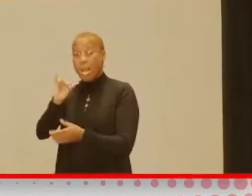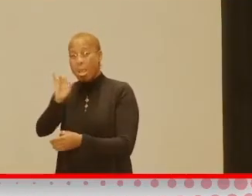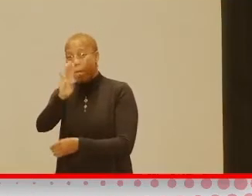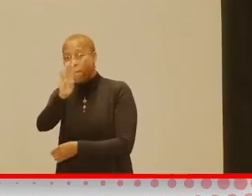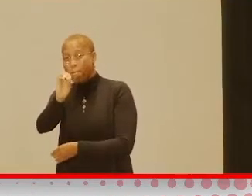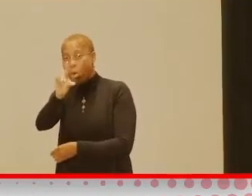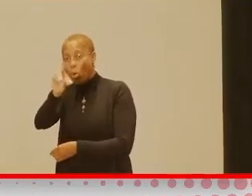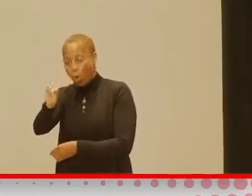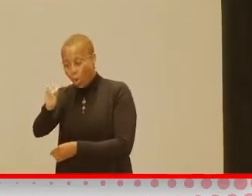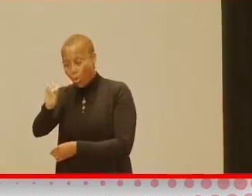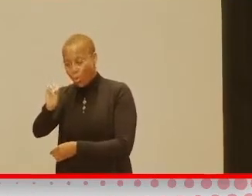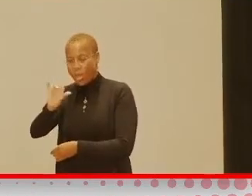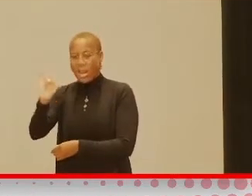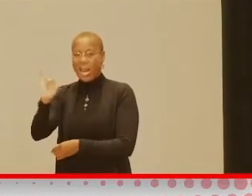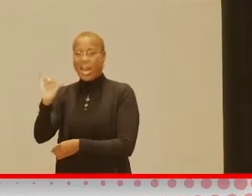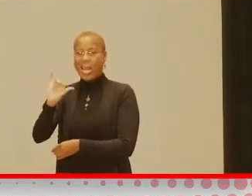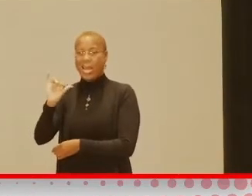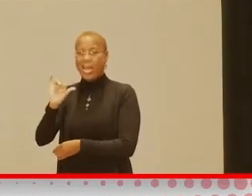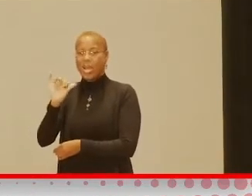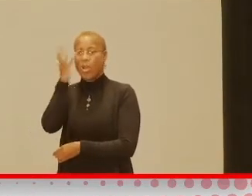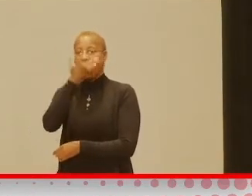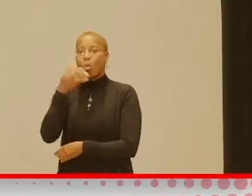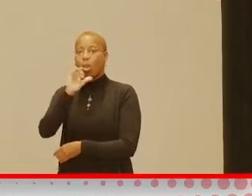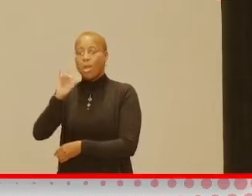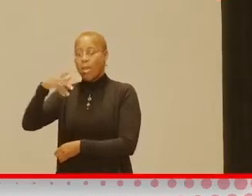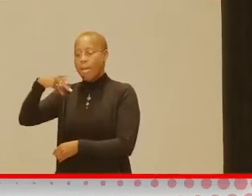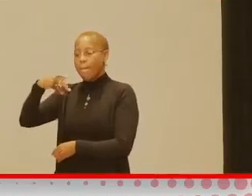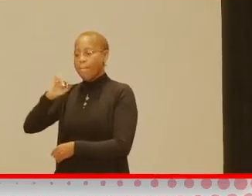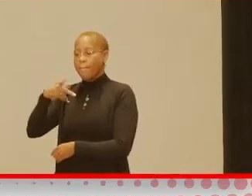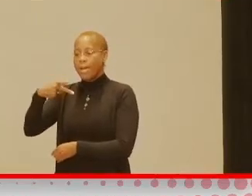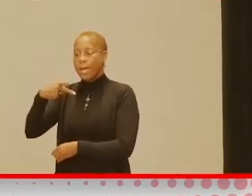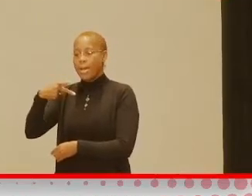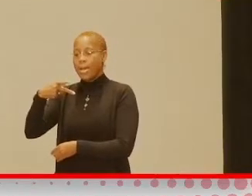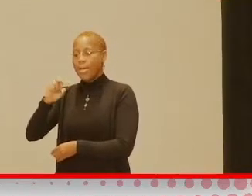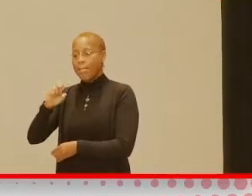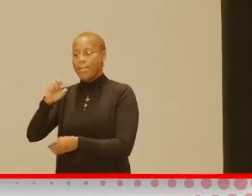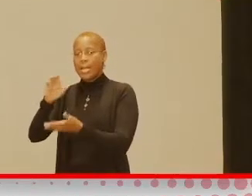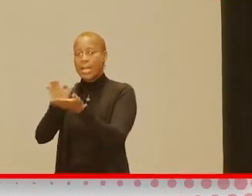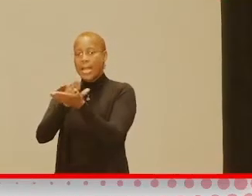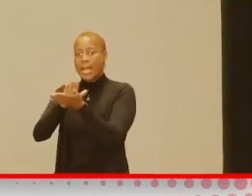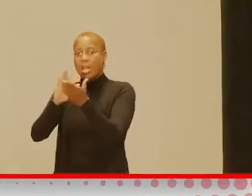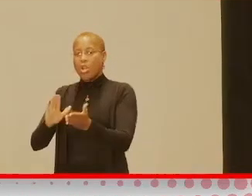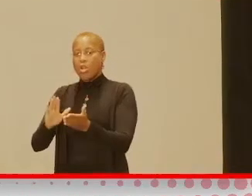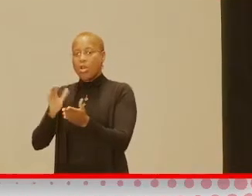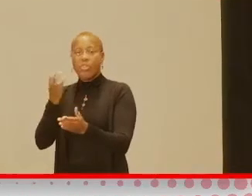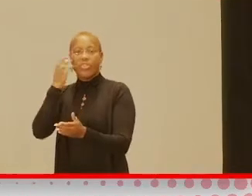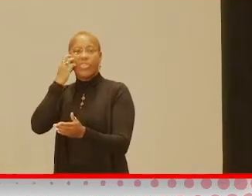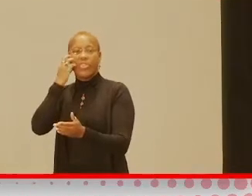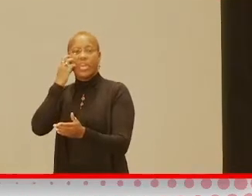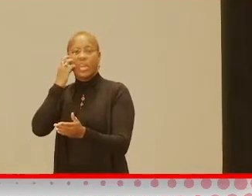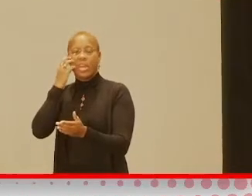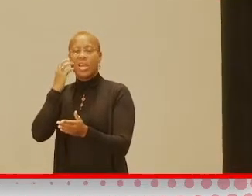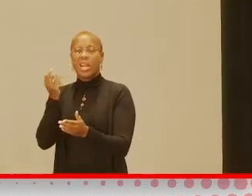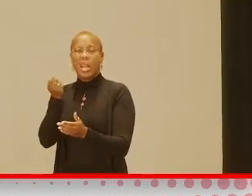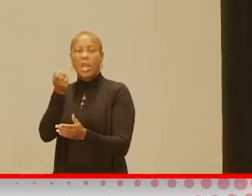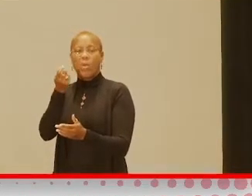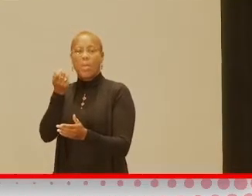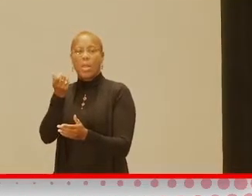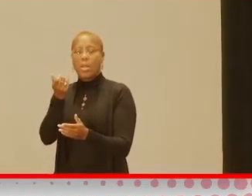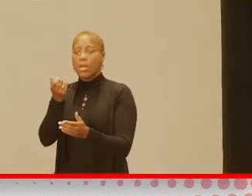it's kind of like a pipe cleaner. It's a little bit thick. It's not just like a shoelace. So having something that has a little bit more